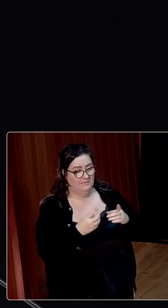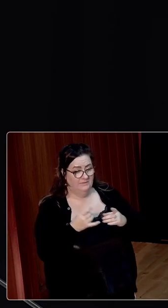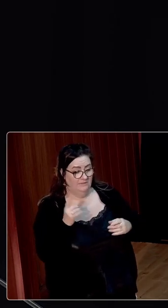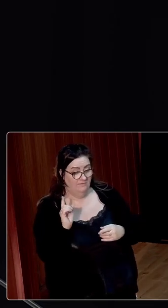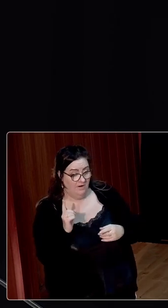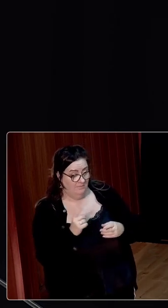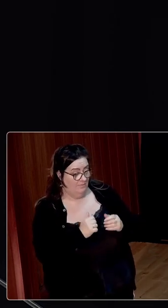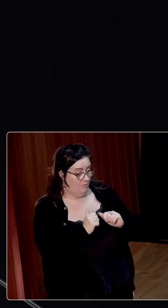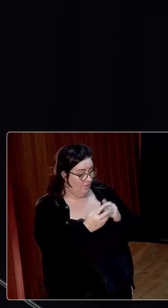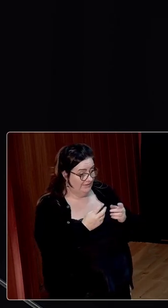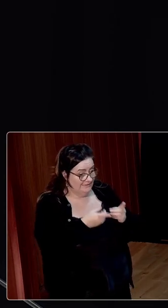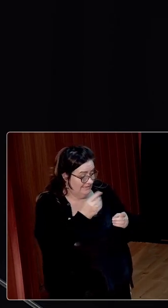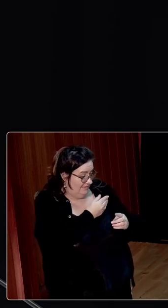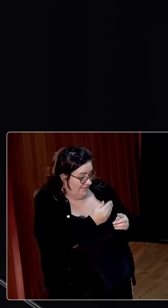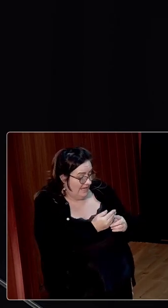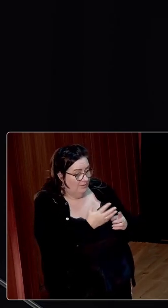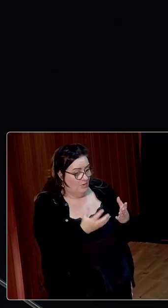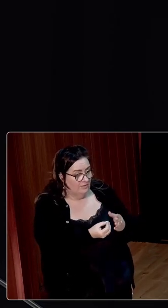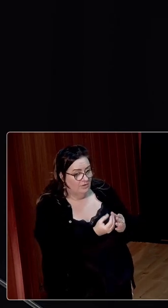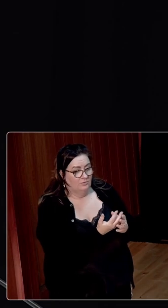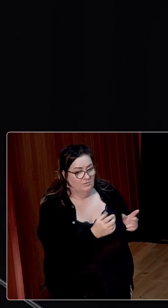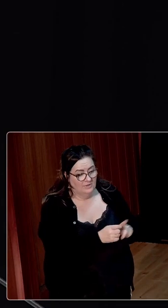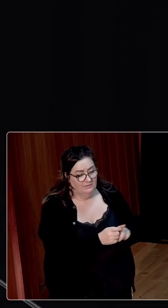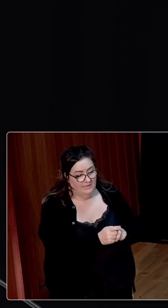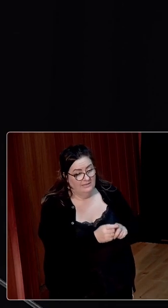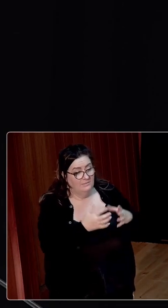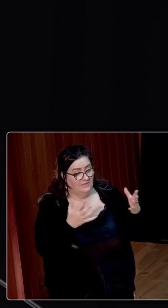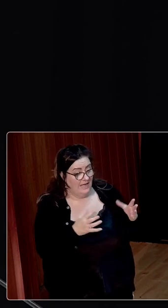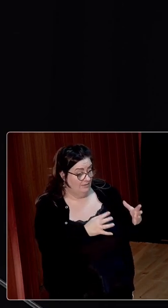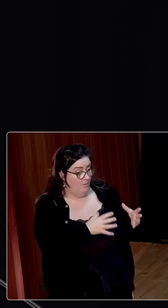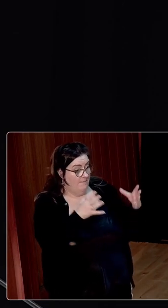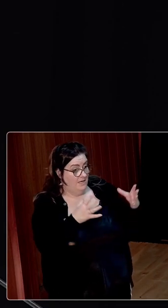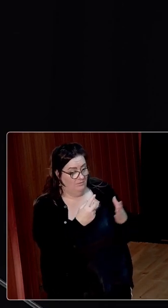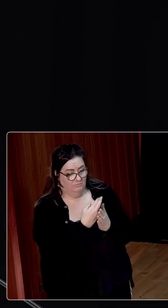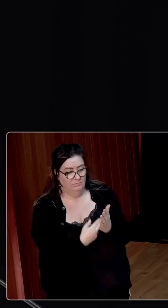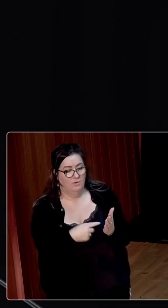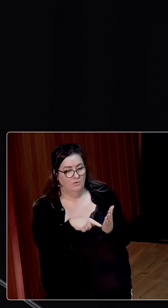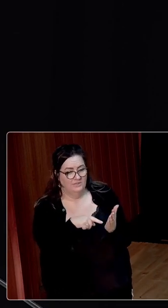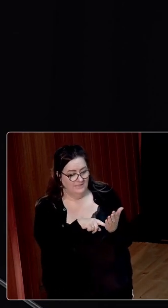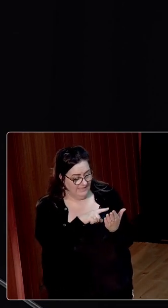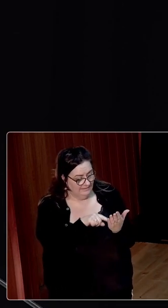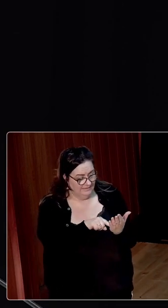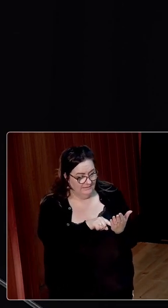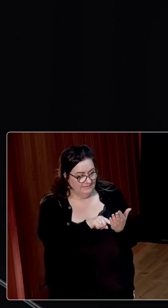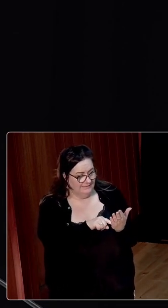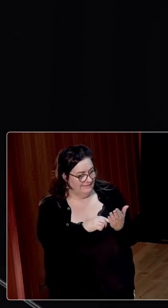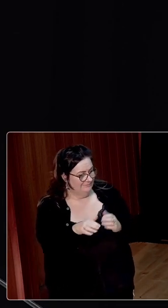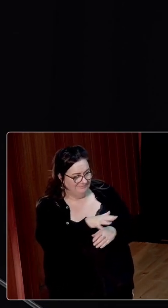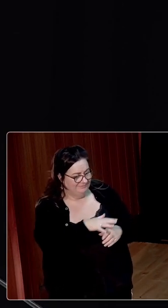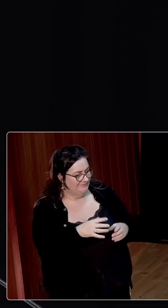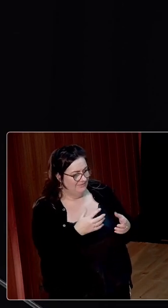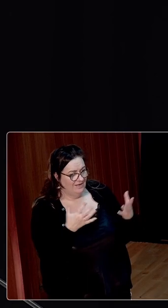its pattern and in its levels of production, and ended with a majority report which noted, the condition of many Irish